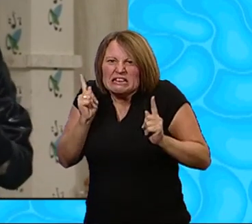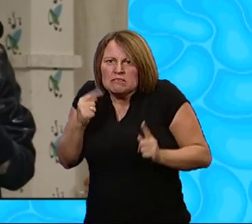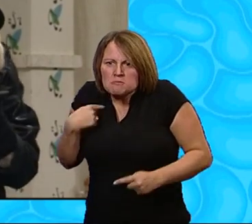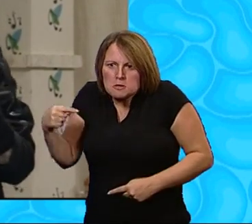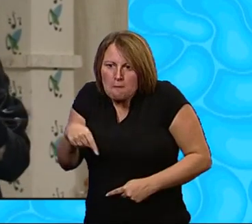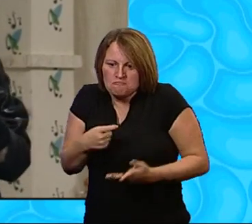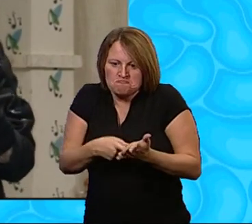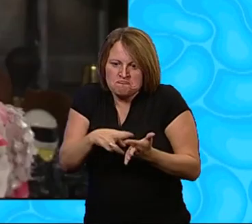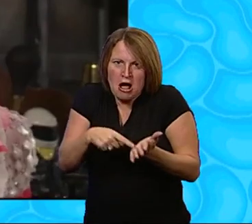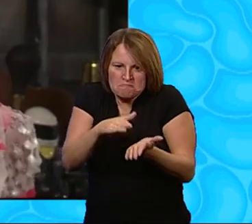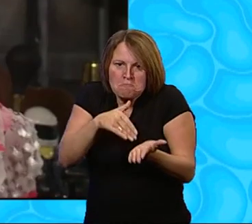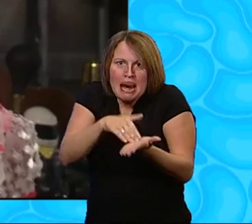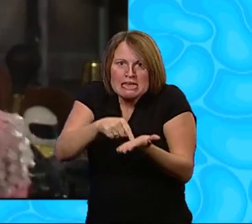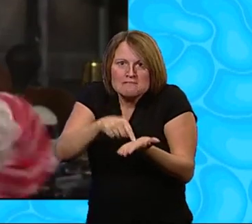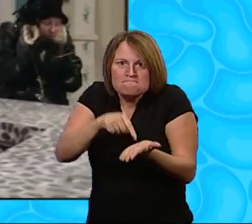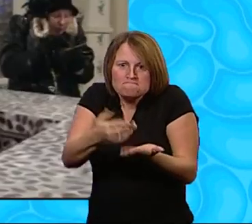rent, please, dear